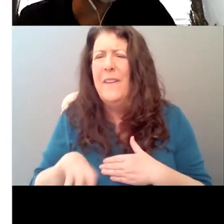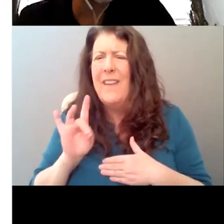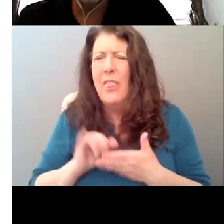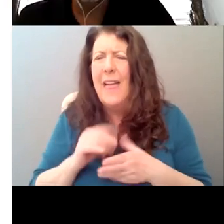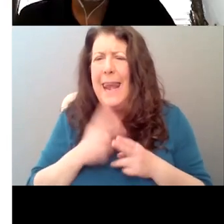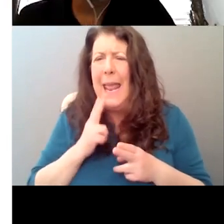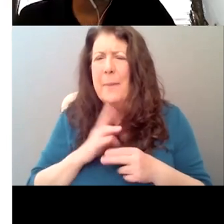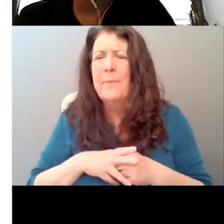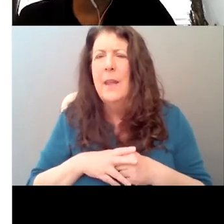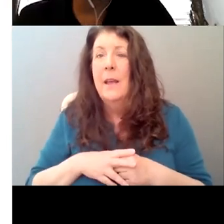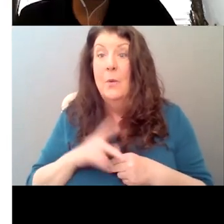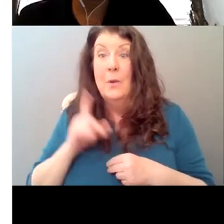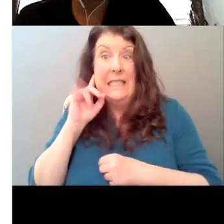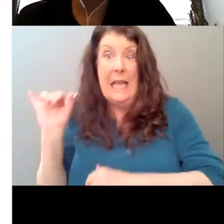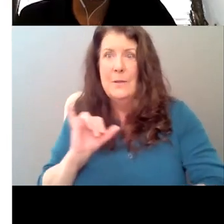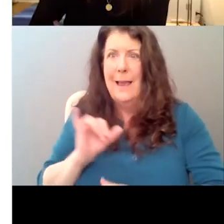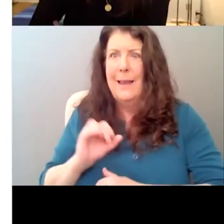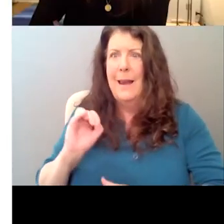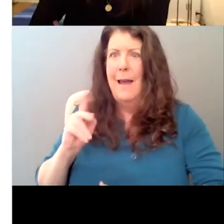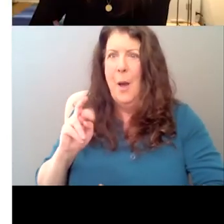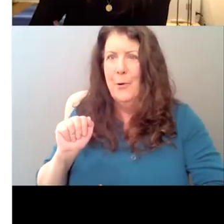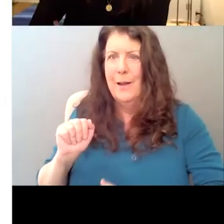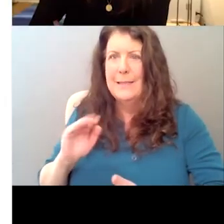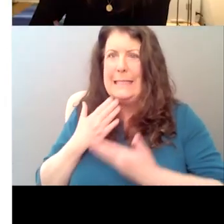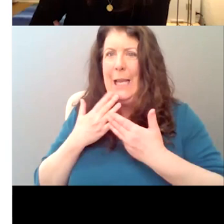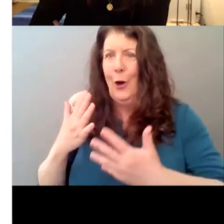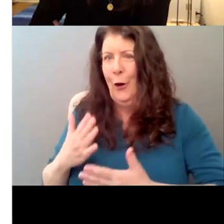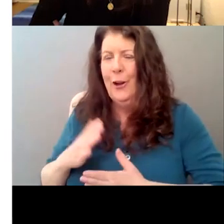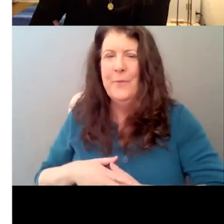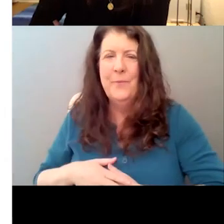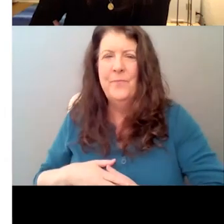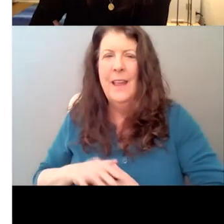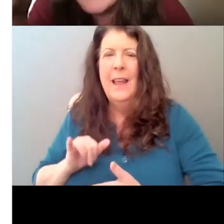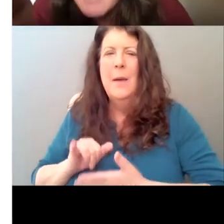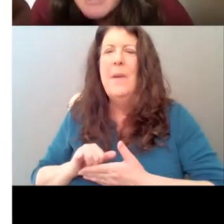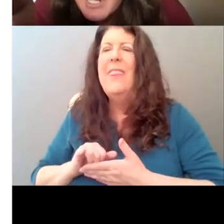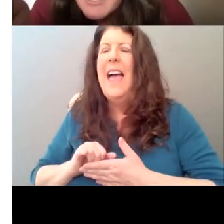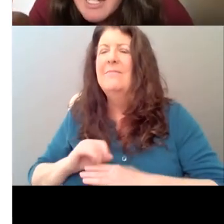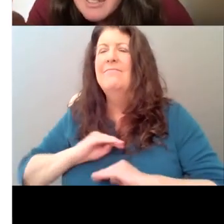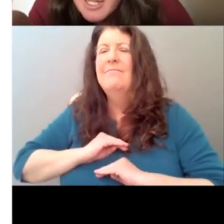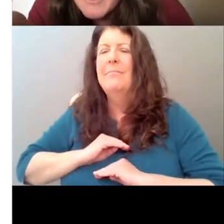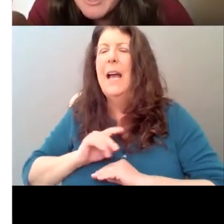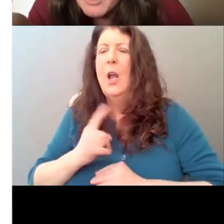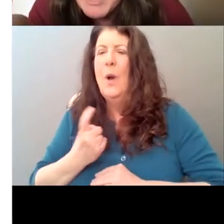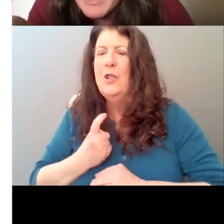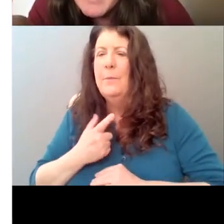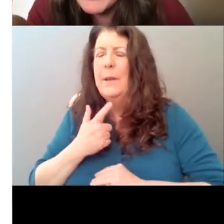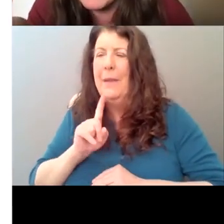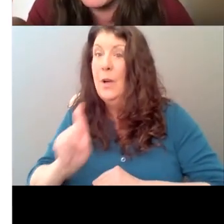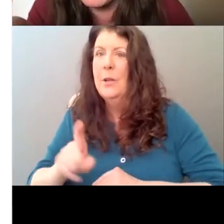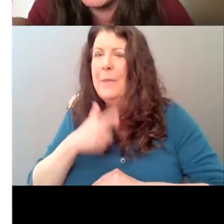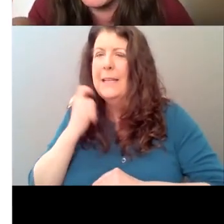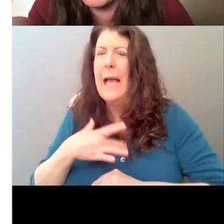Um, yeah, was just kind of curious. Yeah. I mean, that, that answers my question because it's, I, I like kind of the little bit